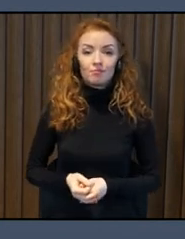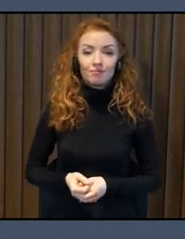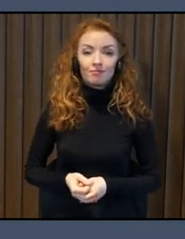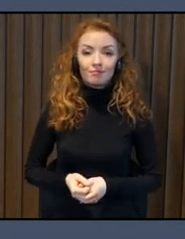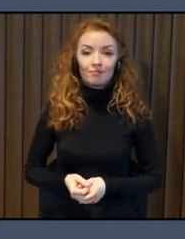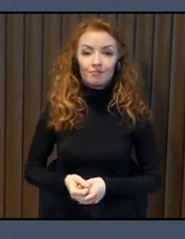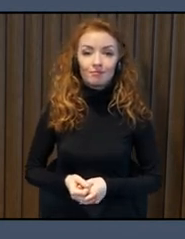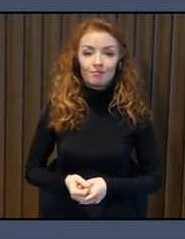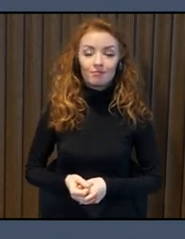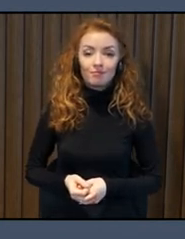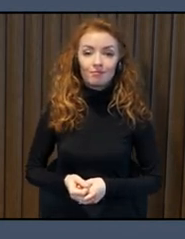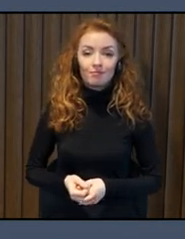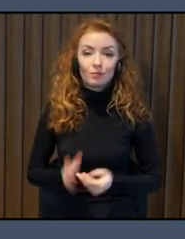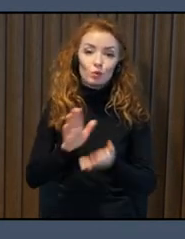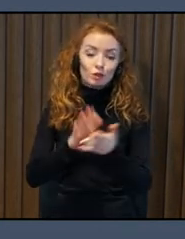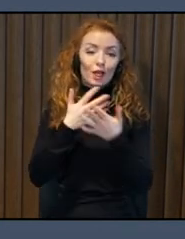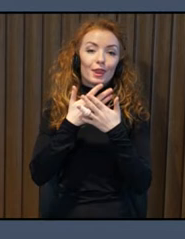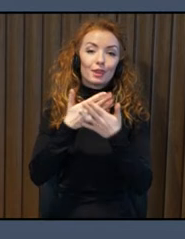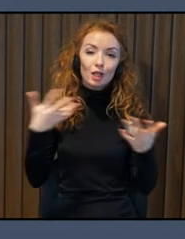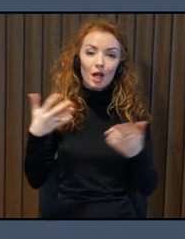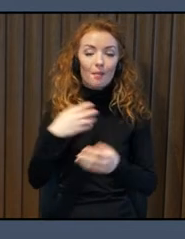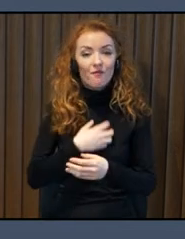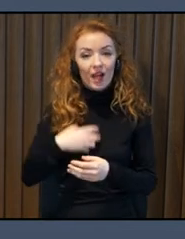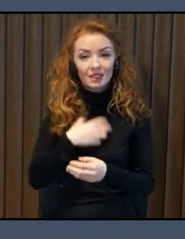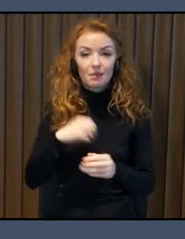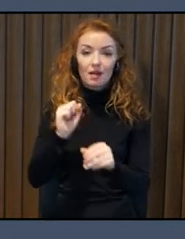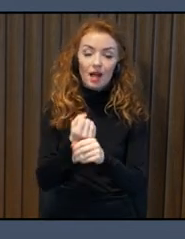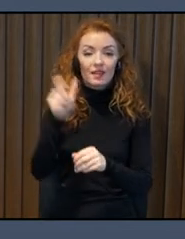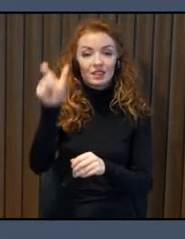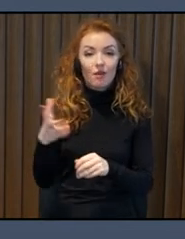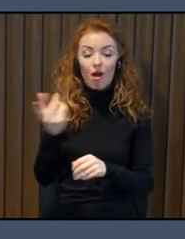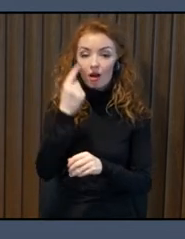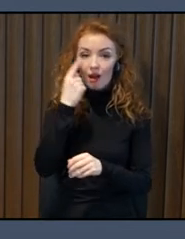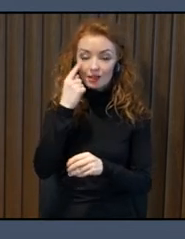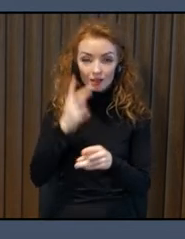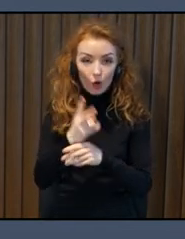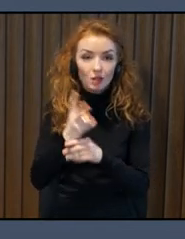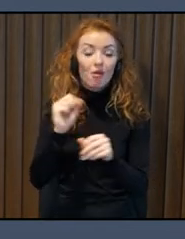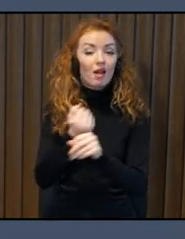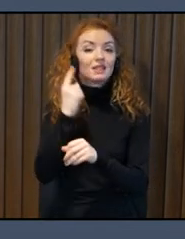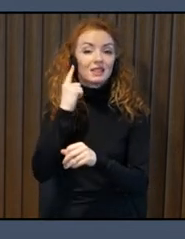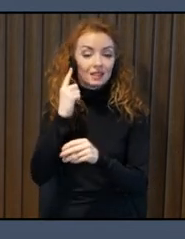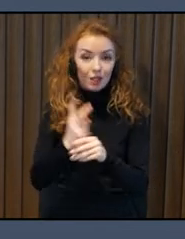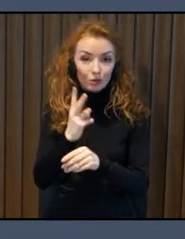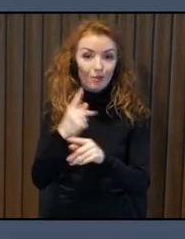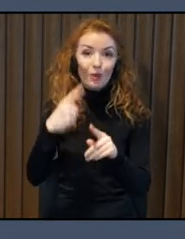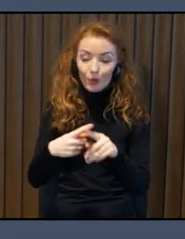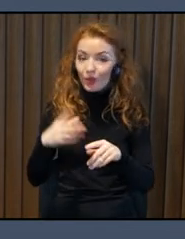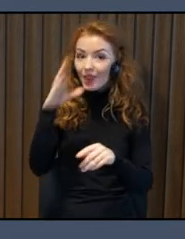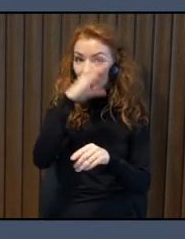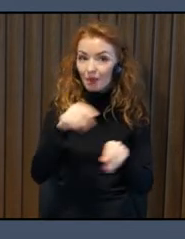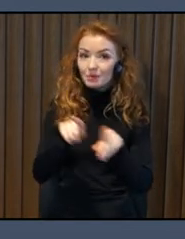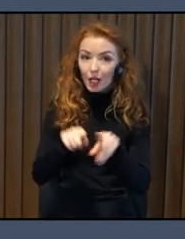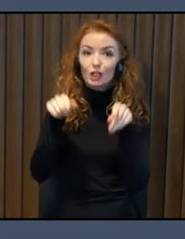also a suggestion box where we encourage inhabitants to fill out if they discover a place that is not